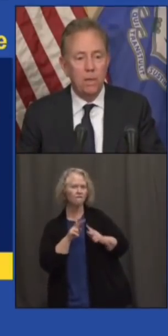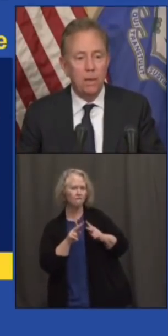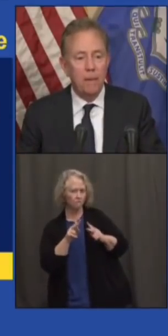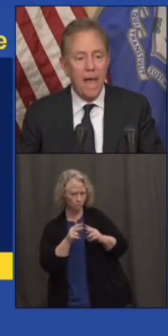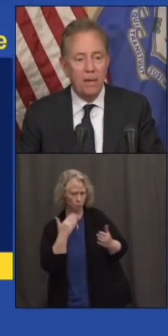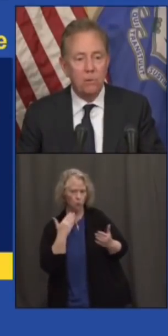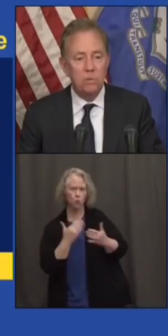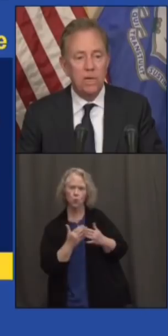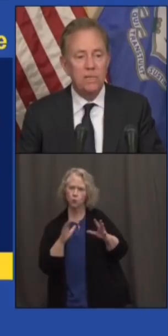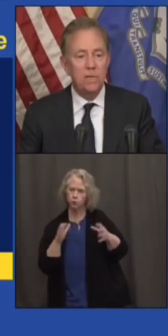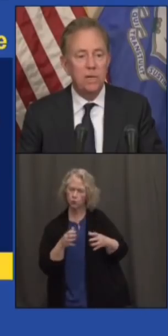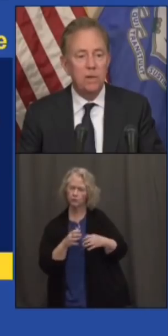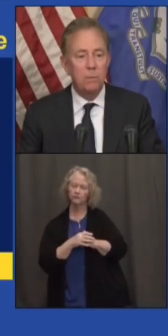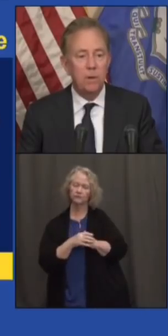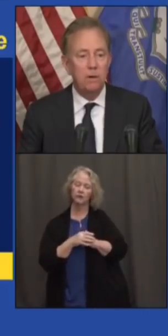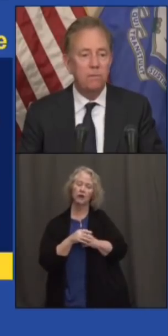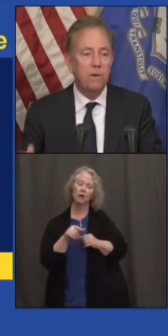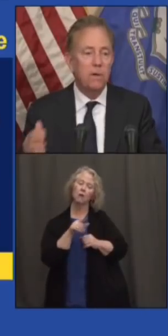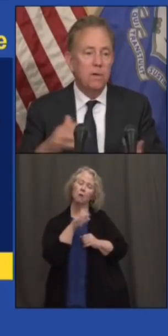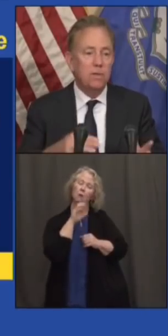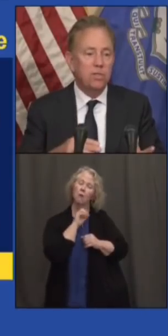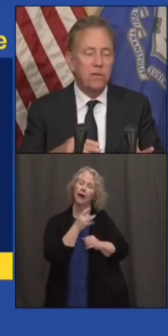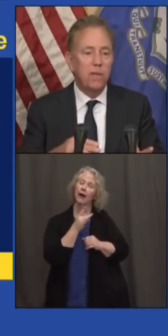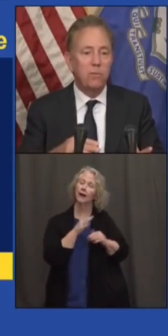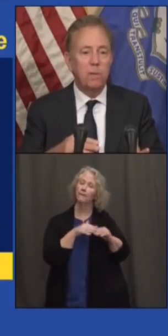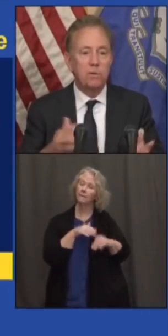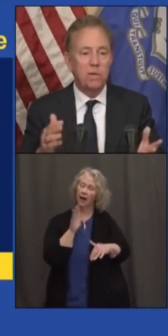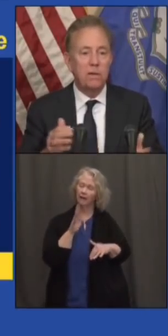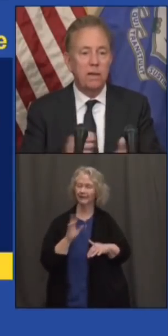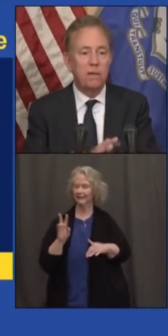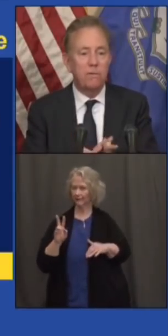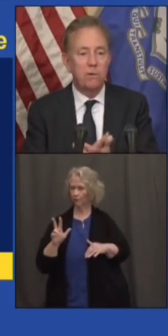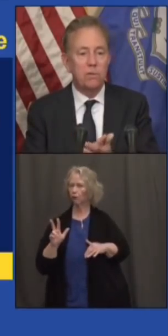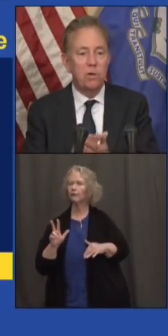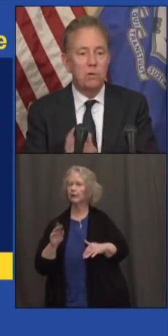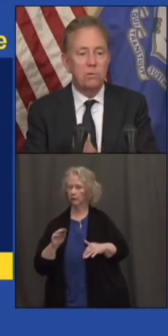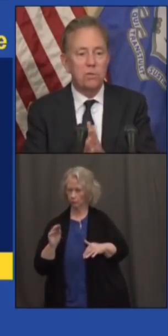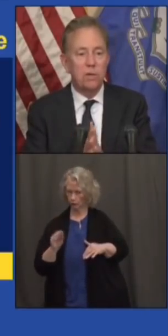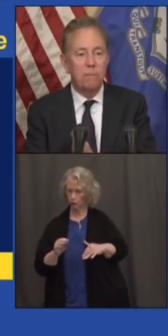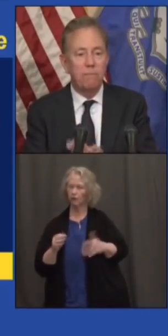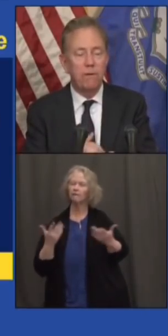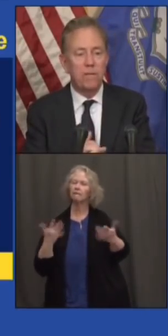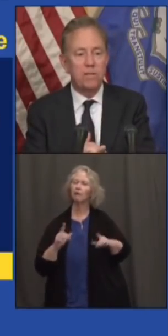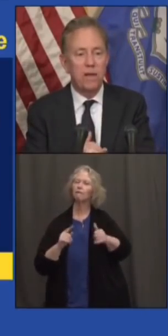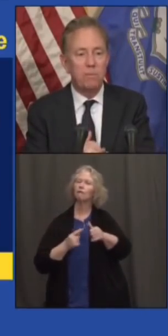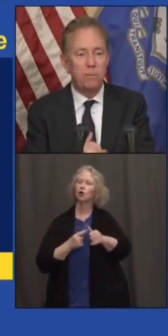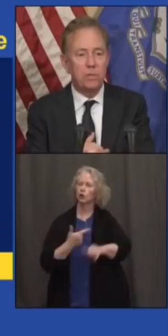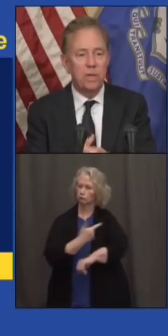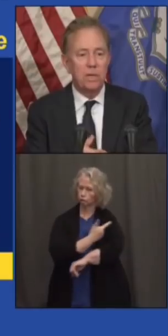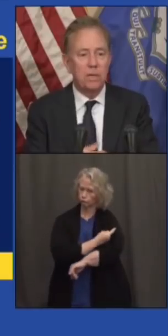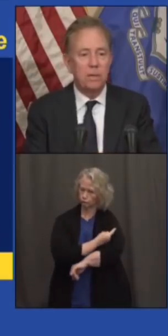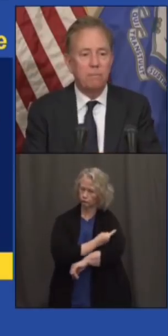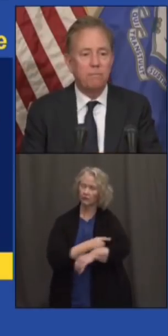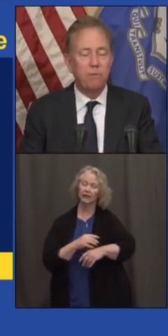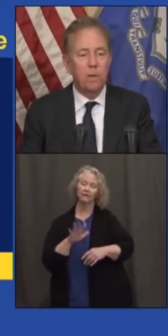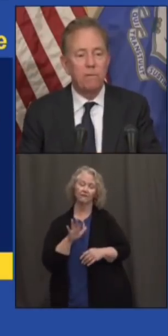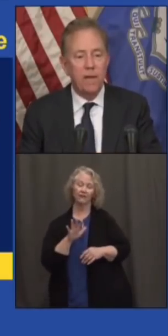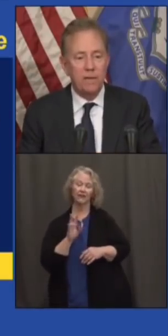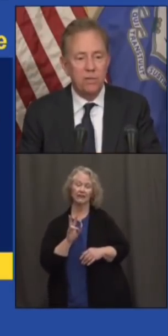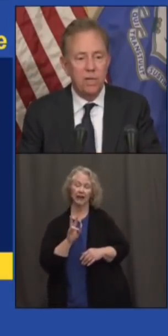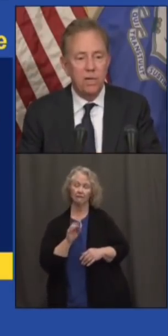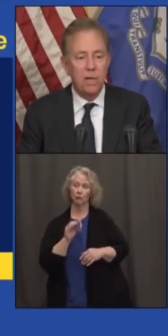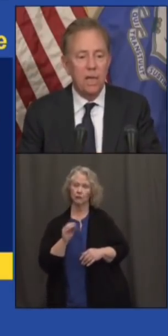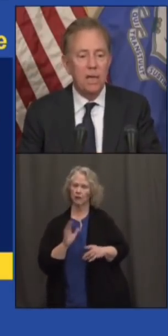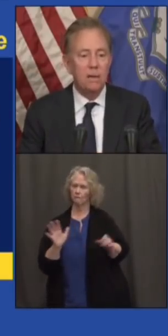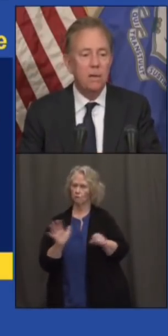all adults 18 and above, 73 percent had their first dose, 57 percent fully